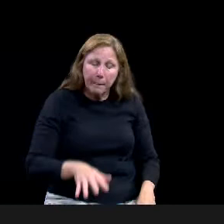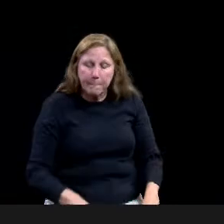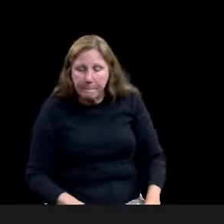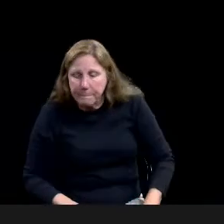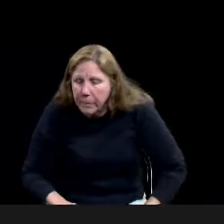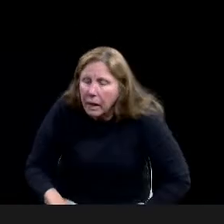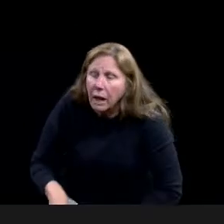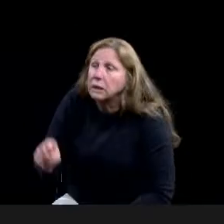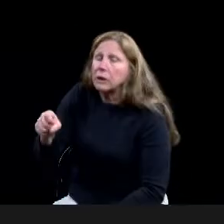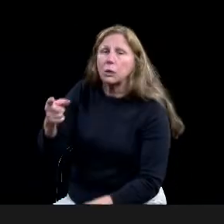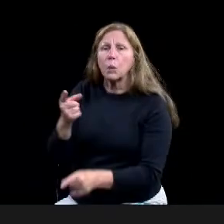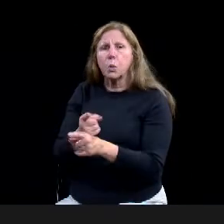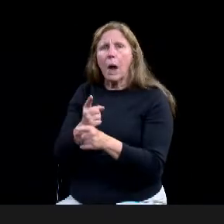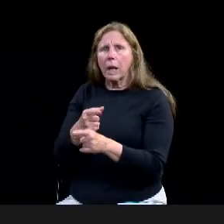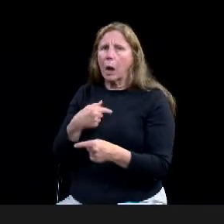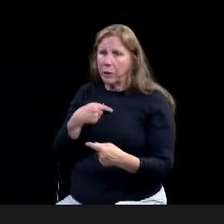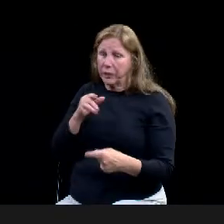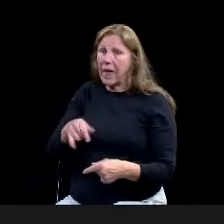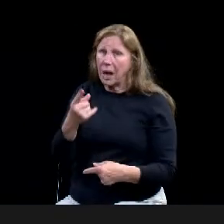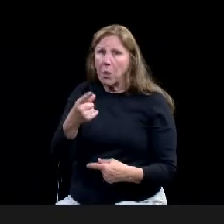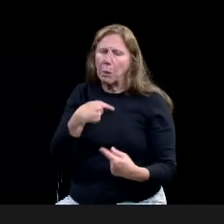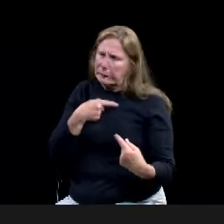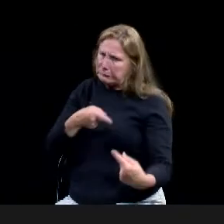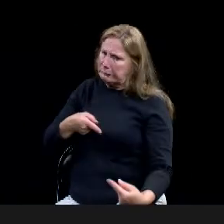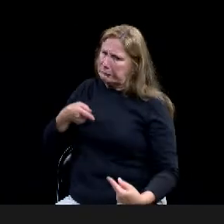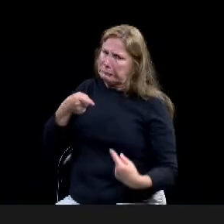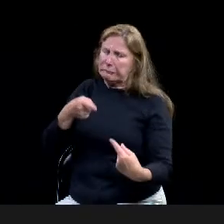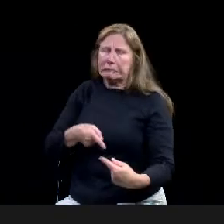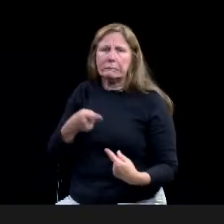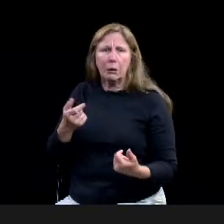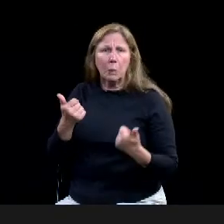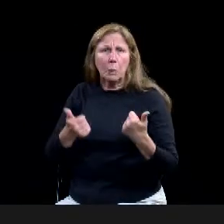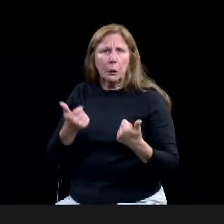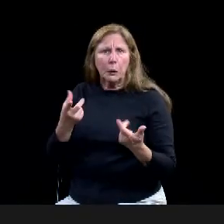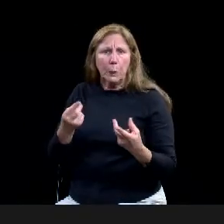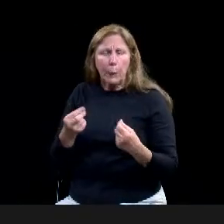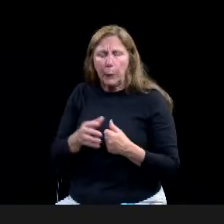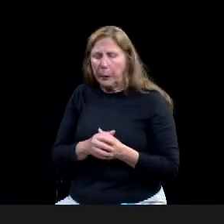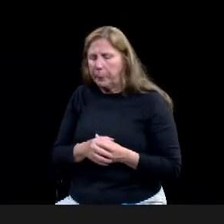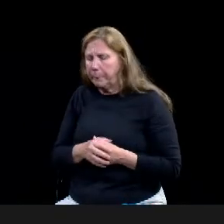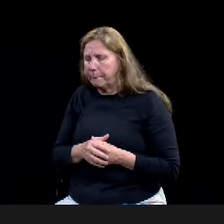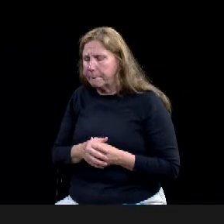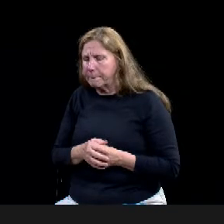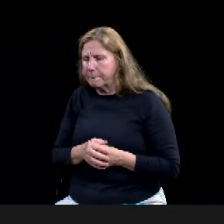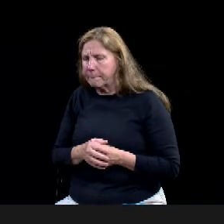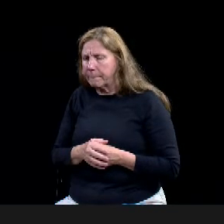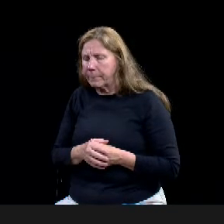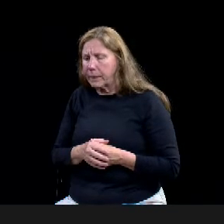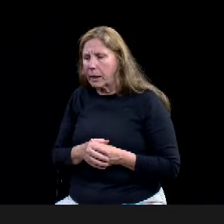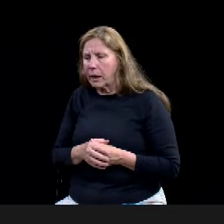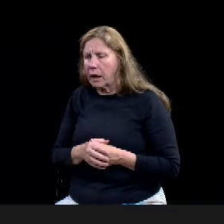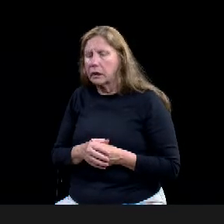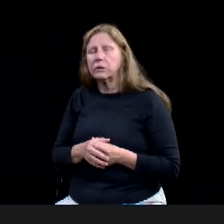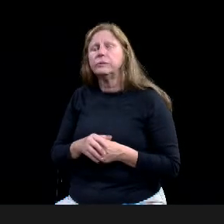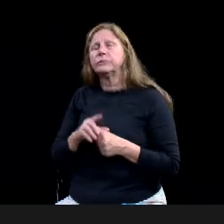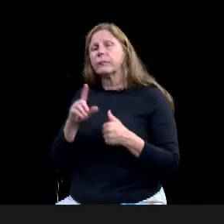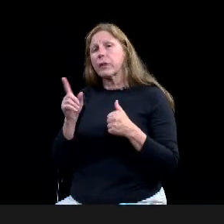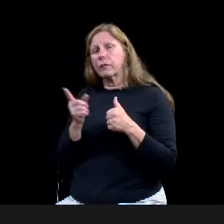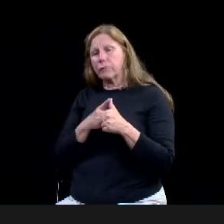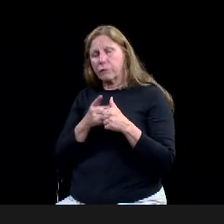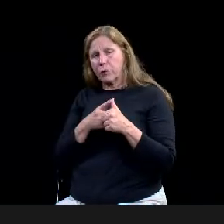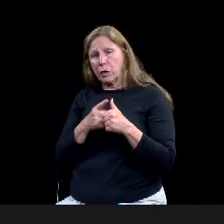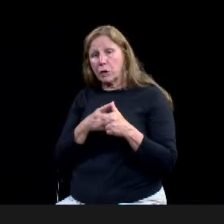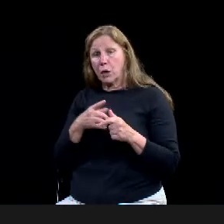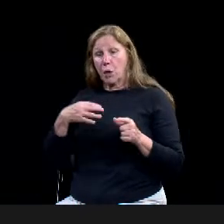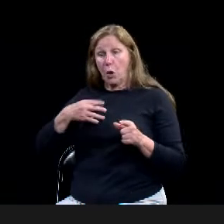you know, originally the, the applicant did, um, apply for a different zoning district, um, that did not